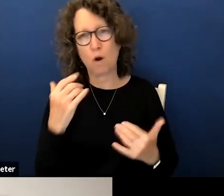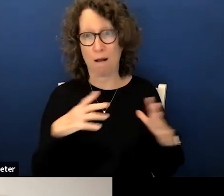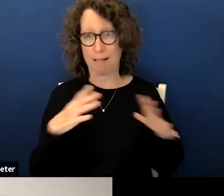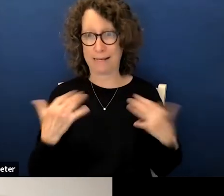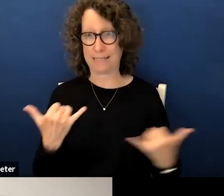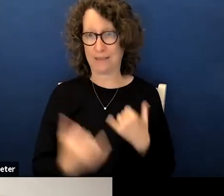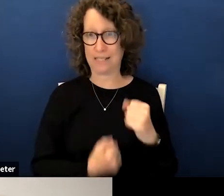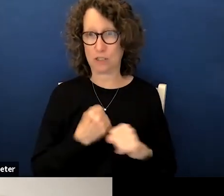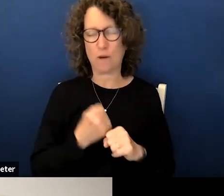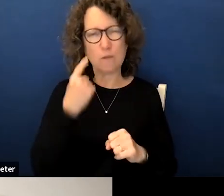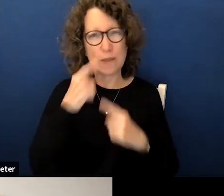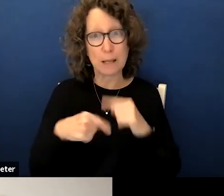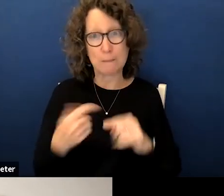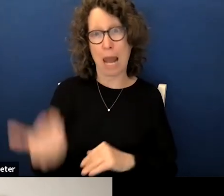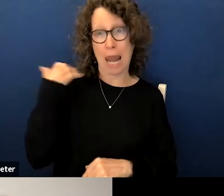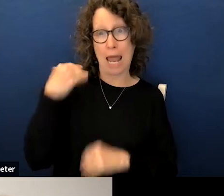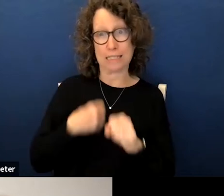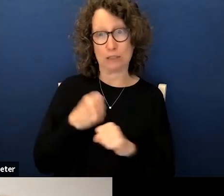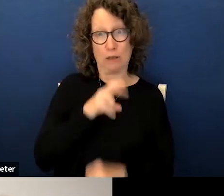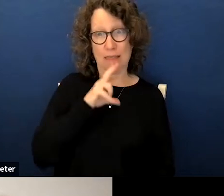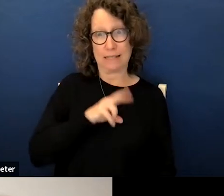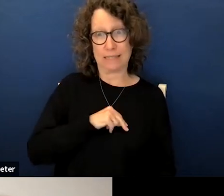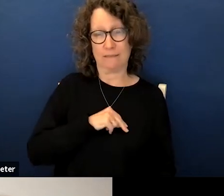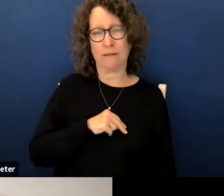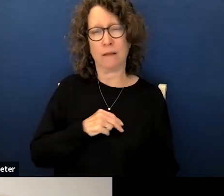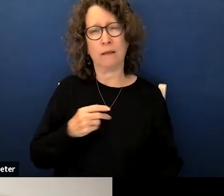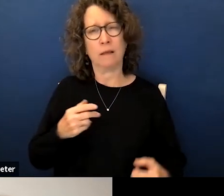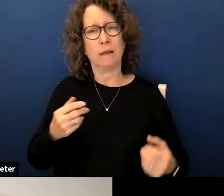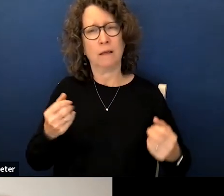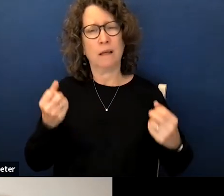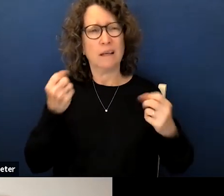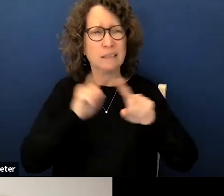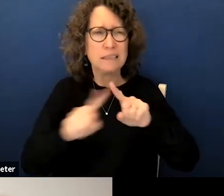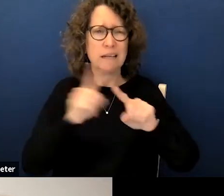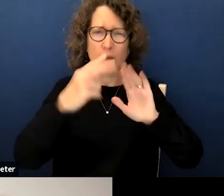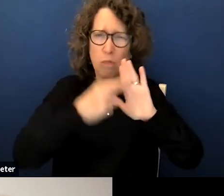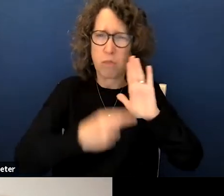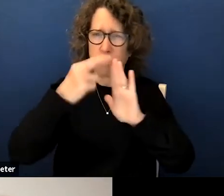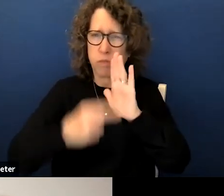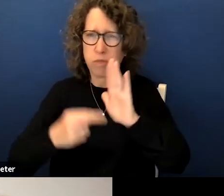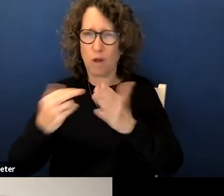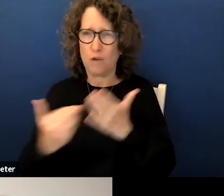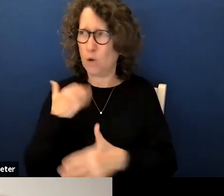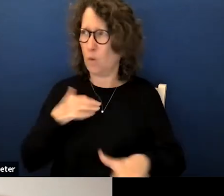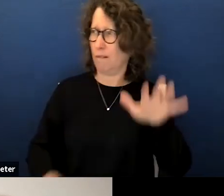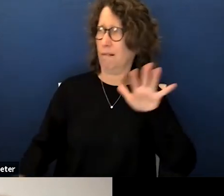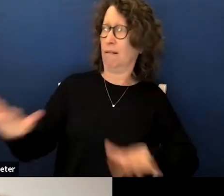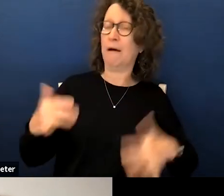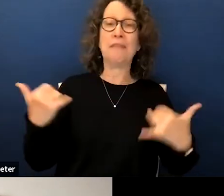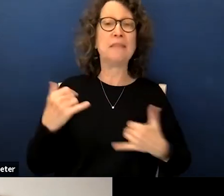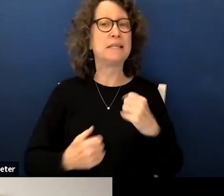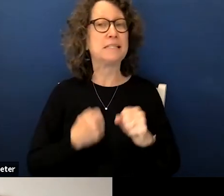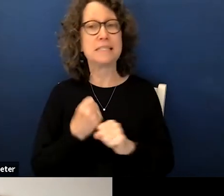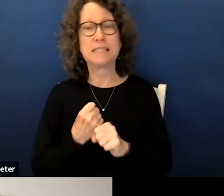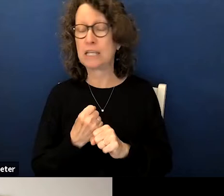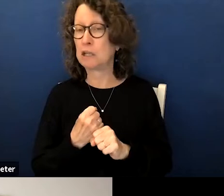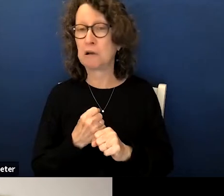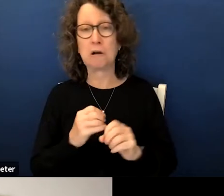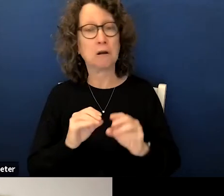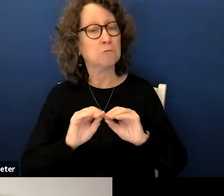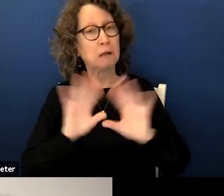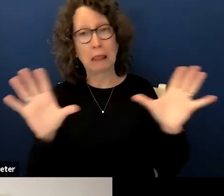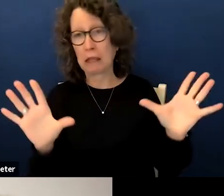if we think back to last Thanksgiving there were a whole lot of guidelines and this was all new to us but this year's guidelines are pretty